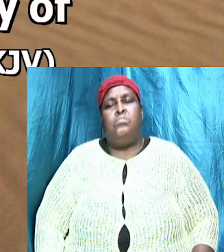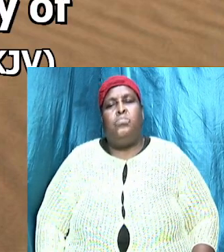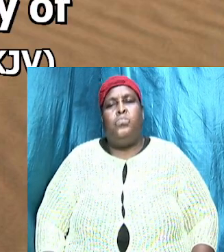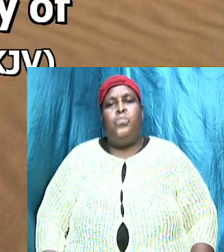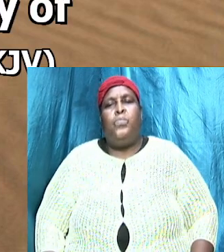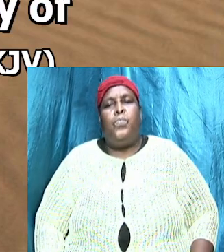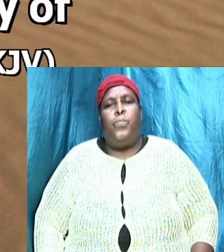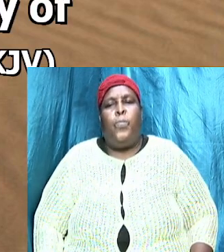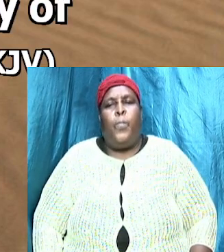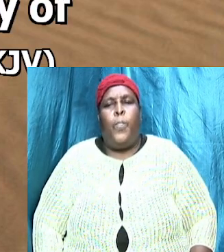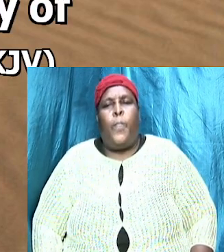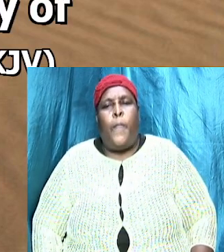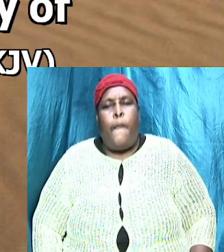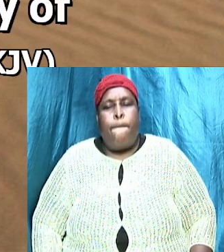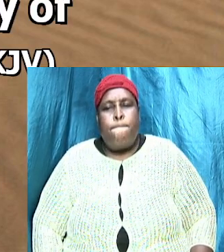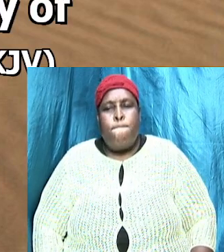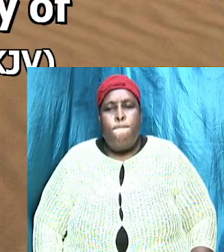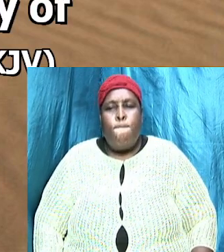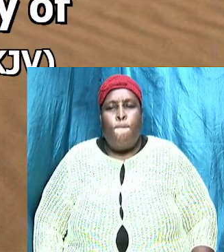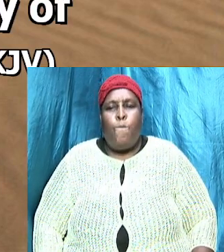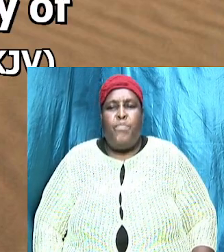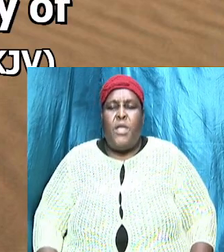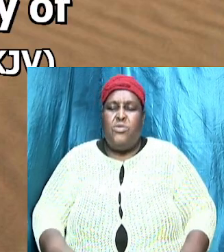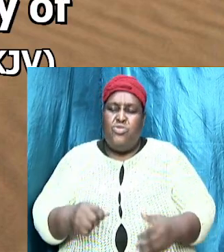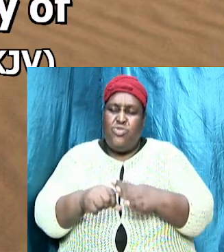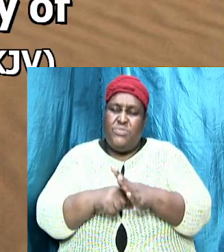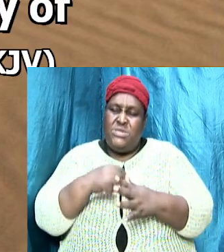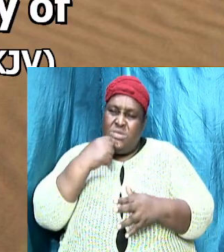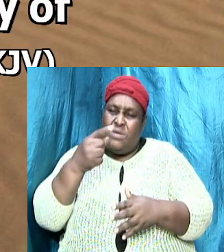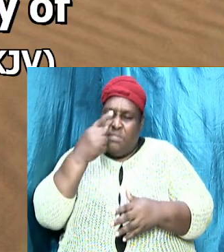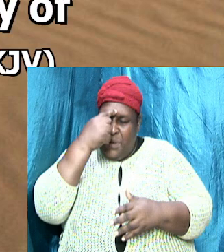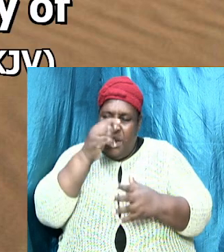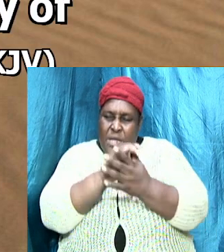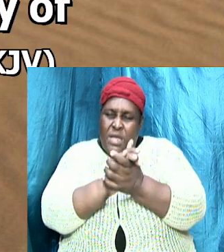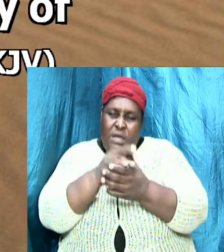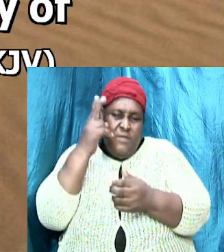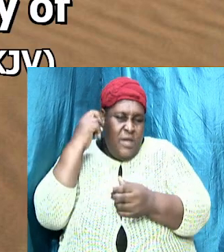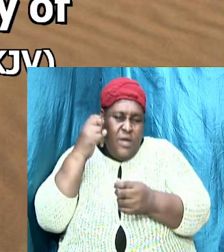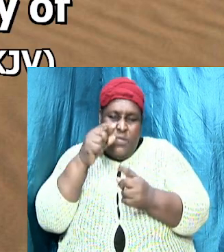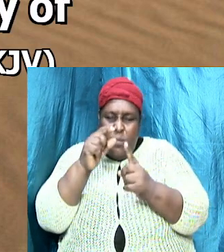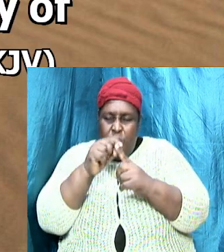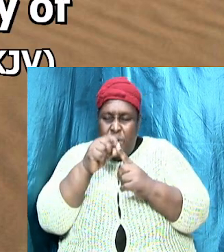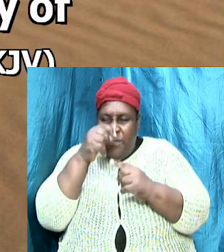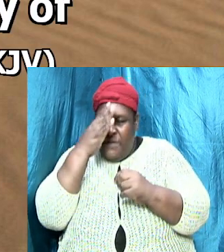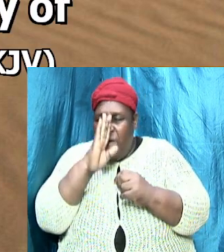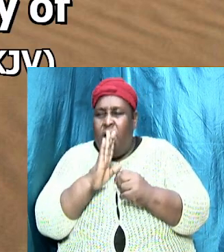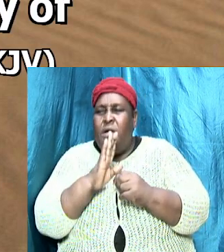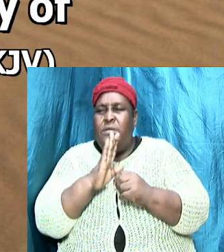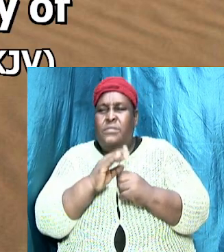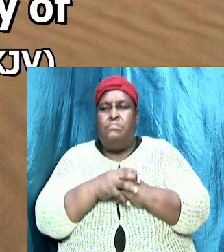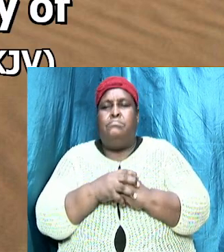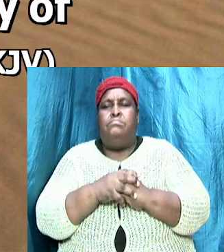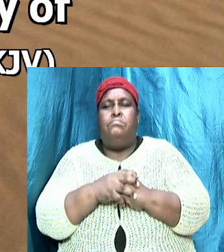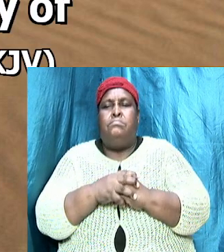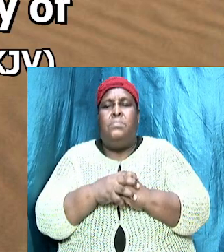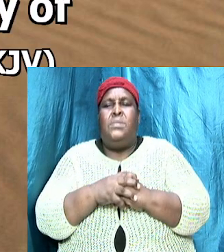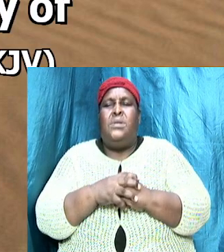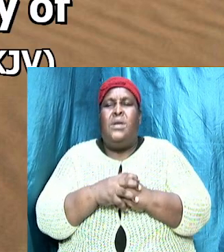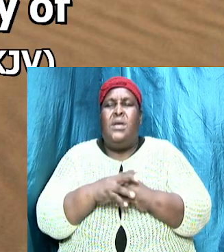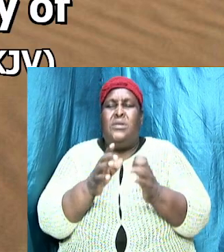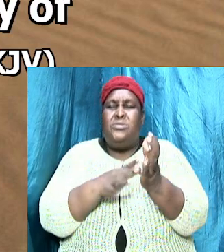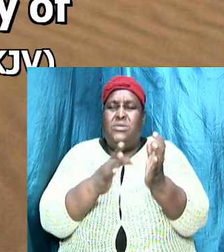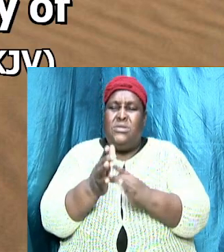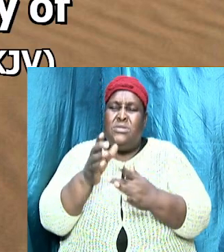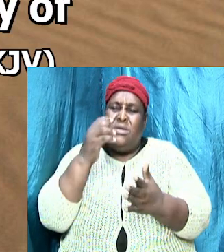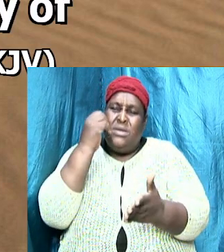so both scripture is saying to us that we believe when we hear the word and Christ sealed